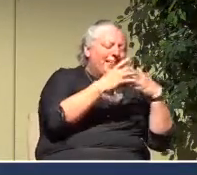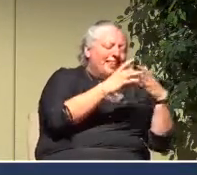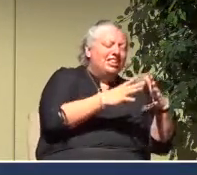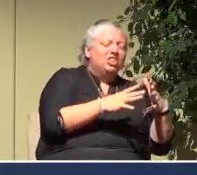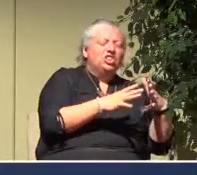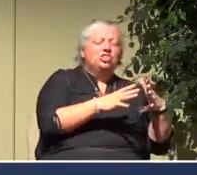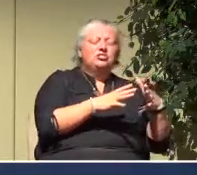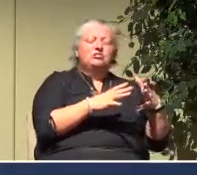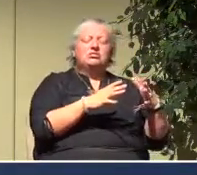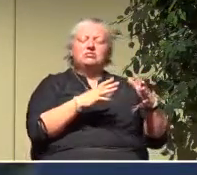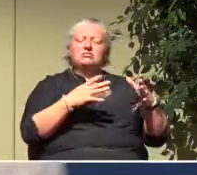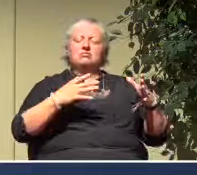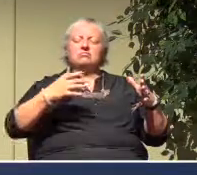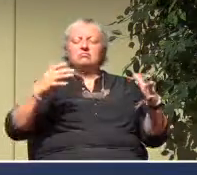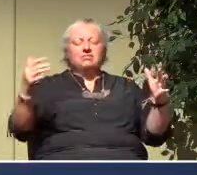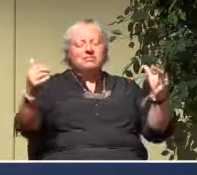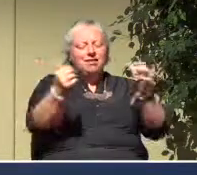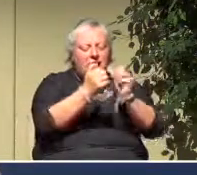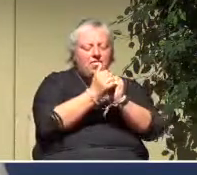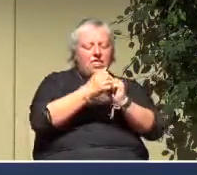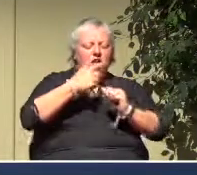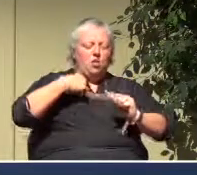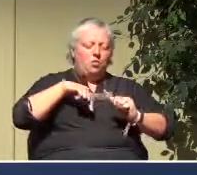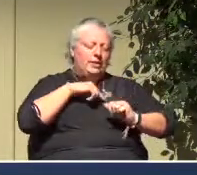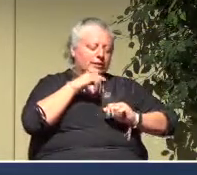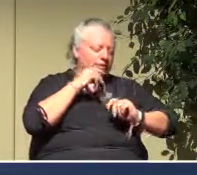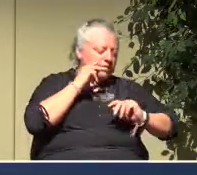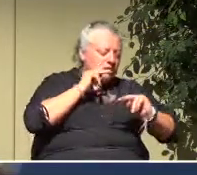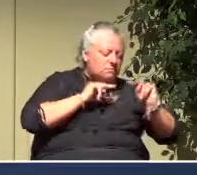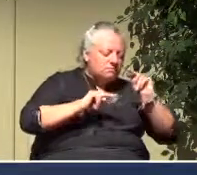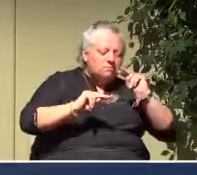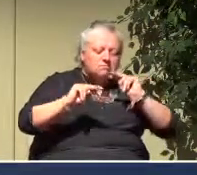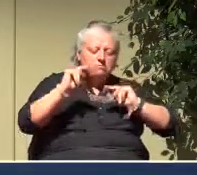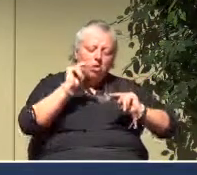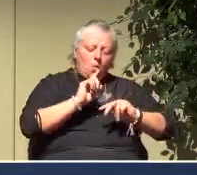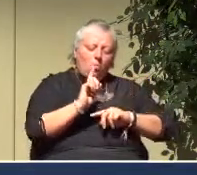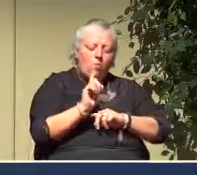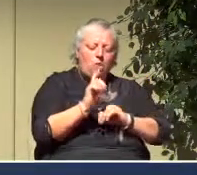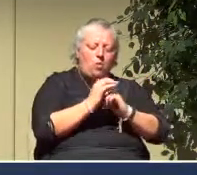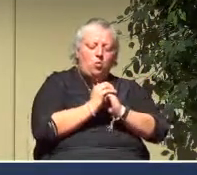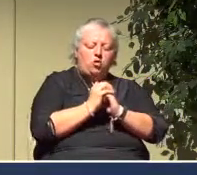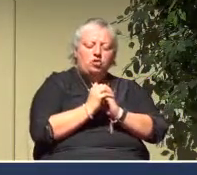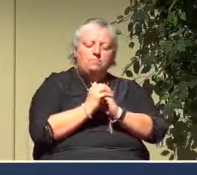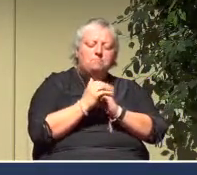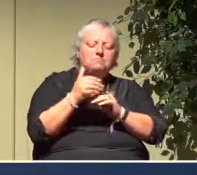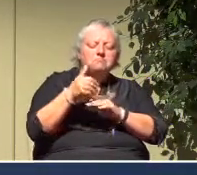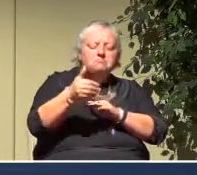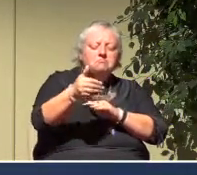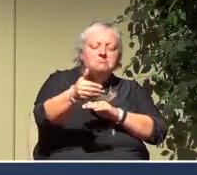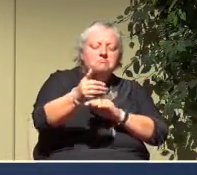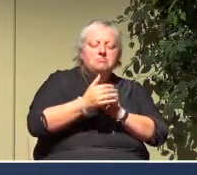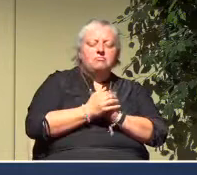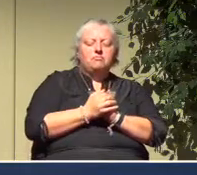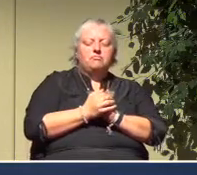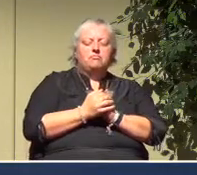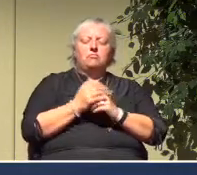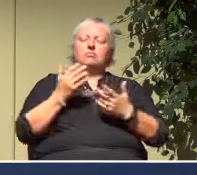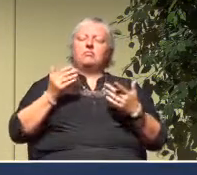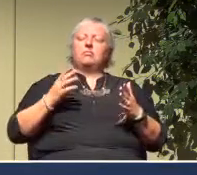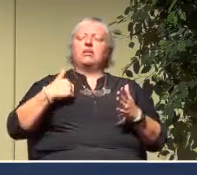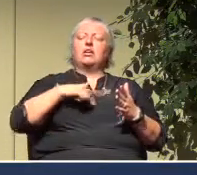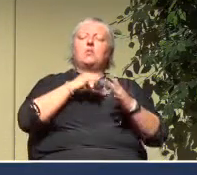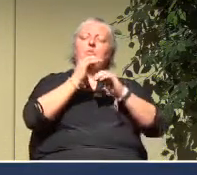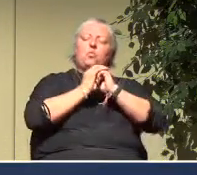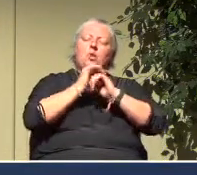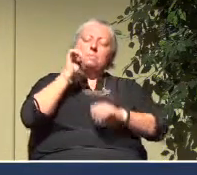we sort our way through where worship is going. But may we just worship you. Worship